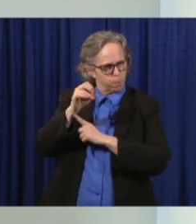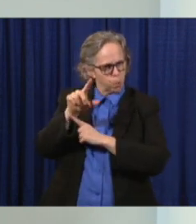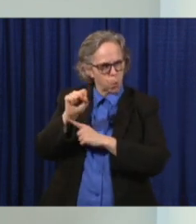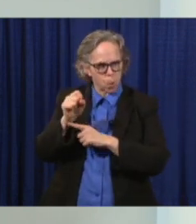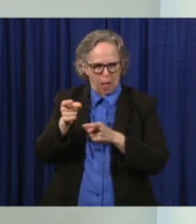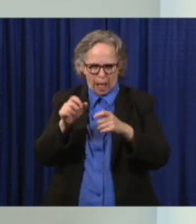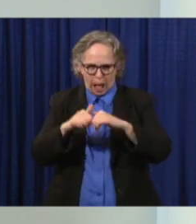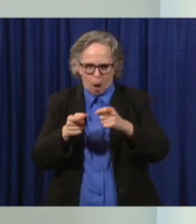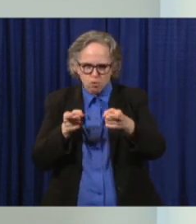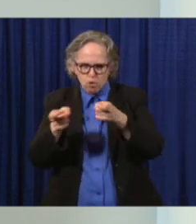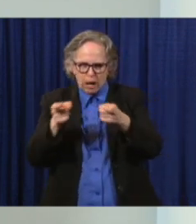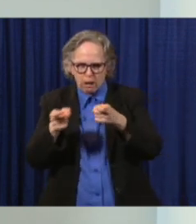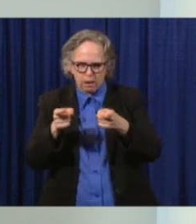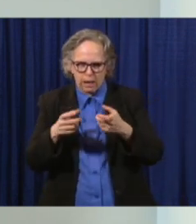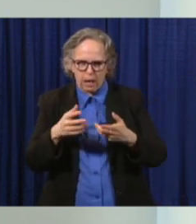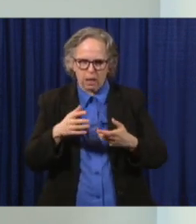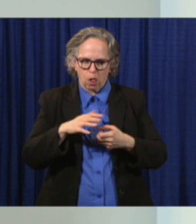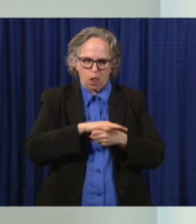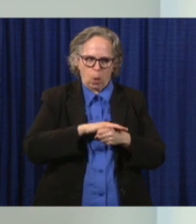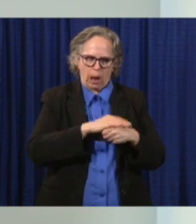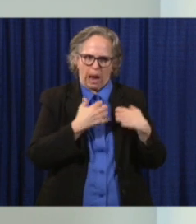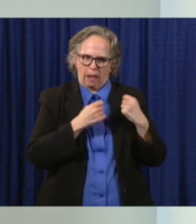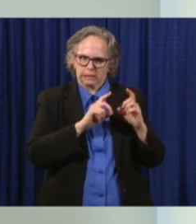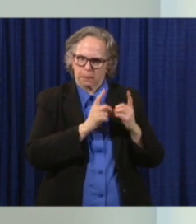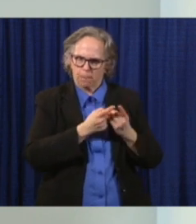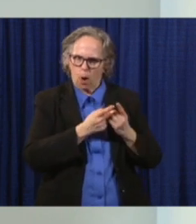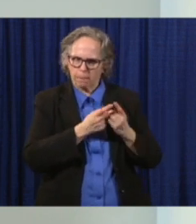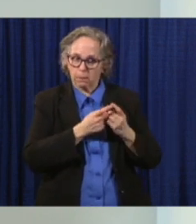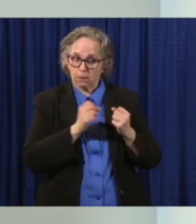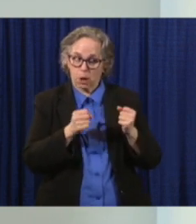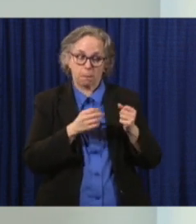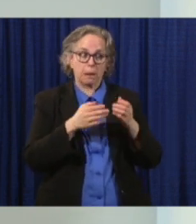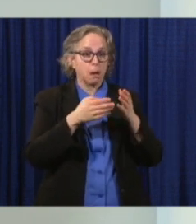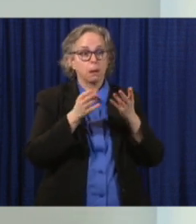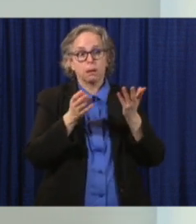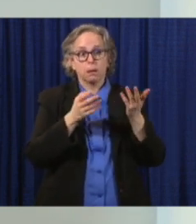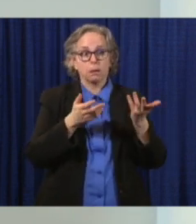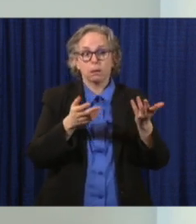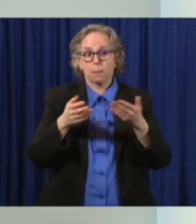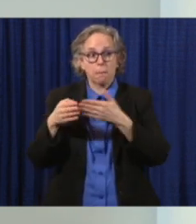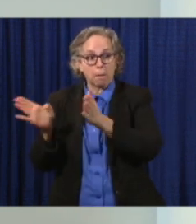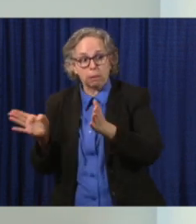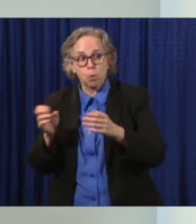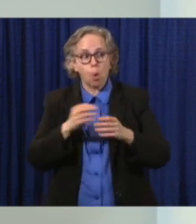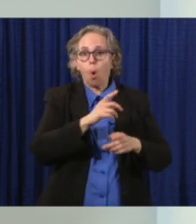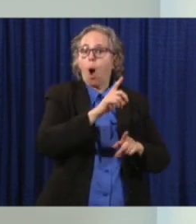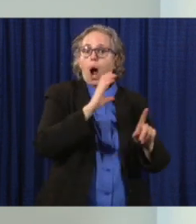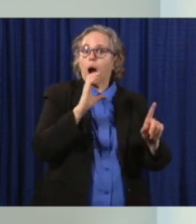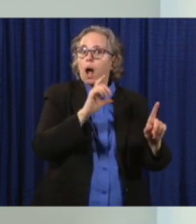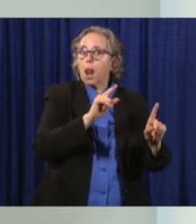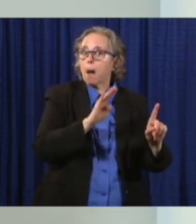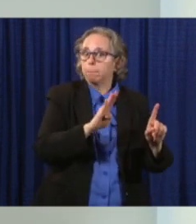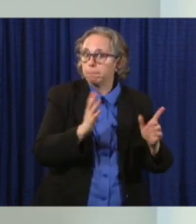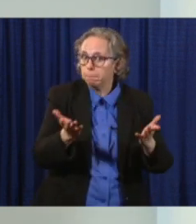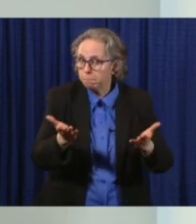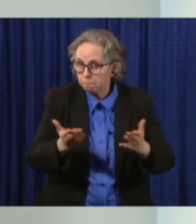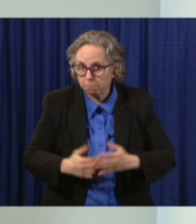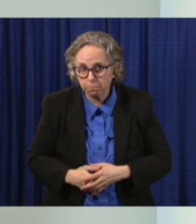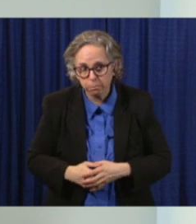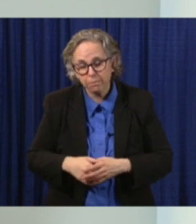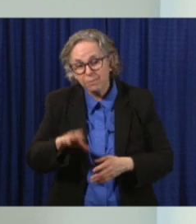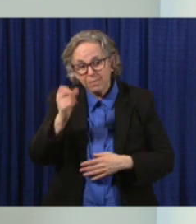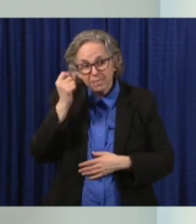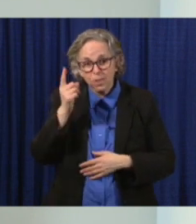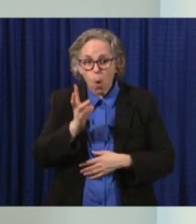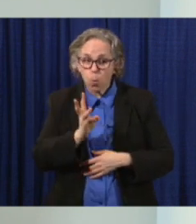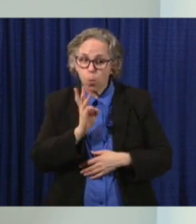departments. These could be public pools or clubs. What we're not talking about are water parks and amusement